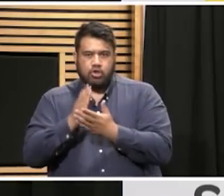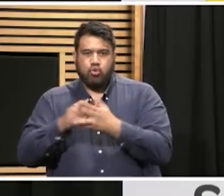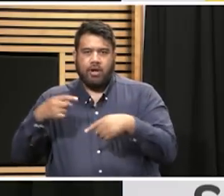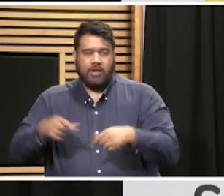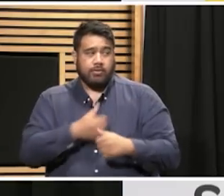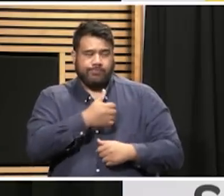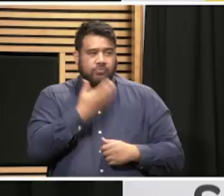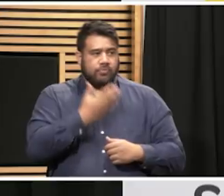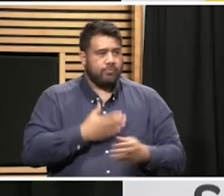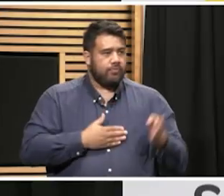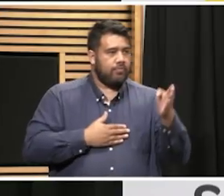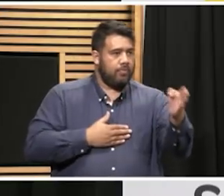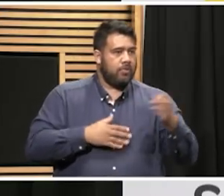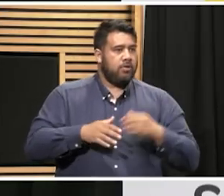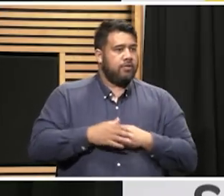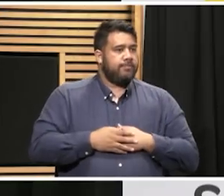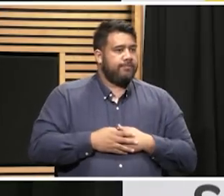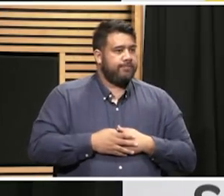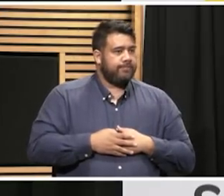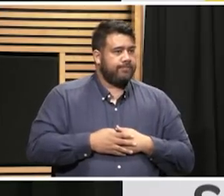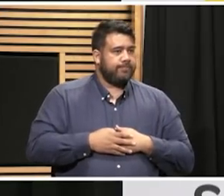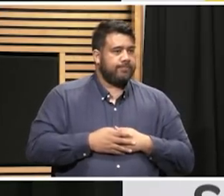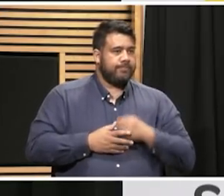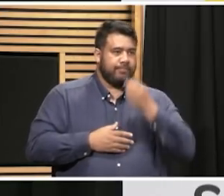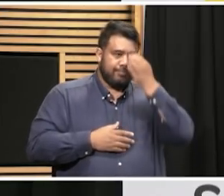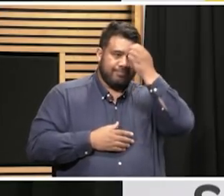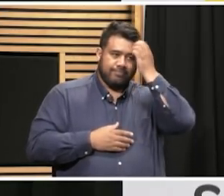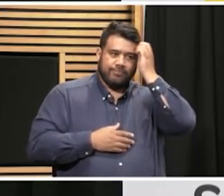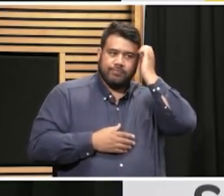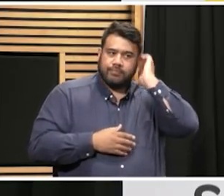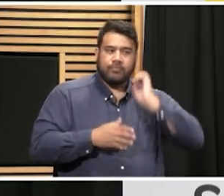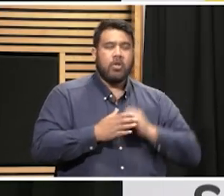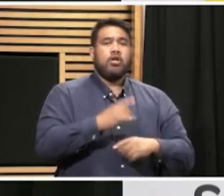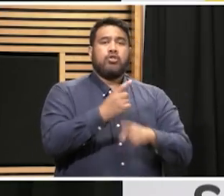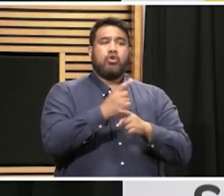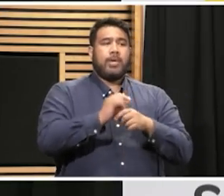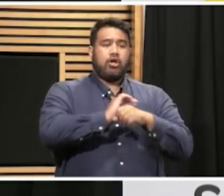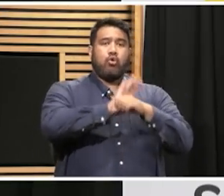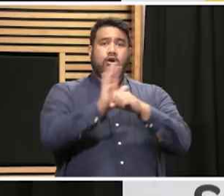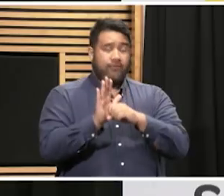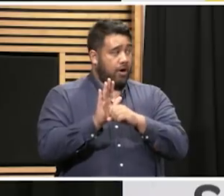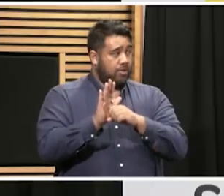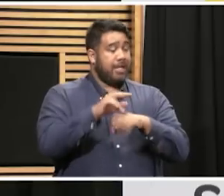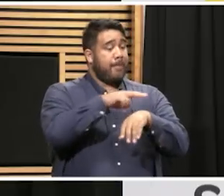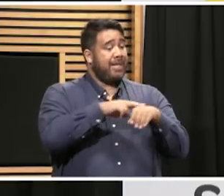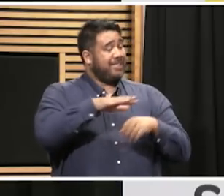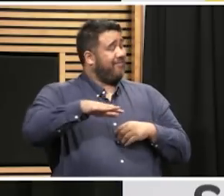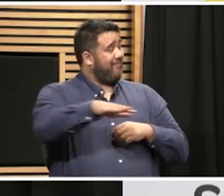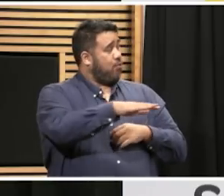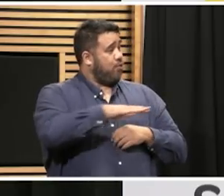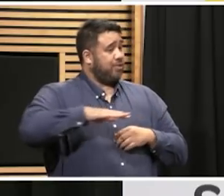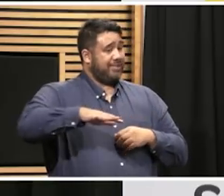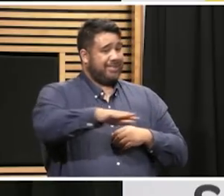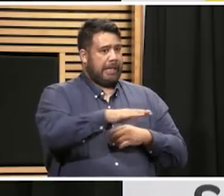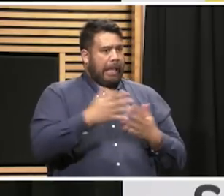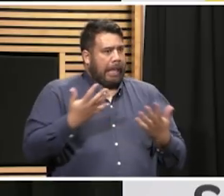Commissioner, what planning are you putting in place for widespread coronavirus in the police force? Do these two positive